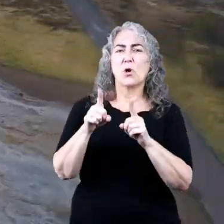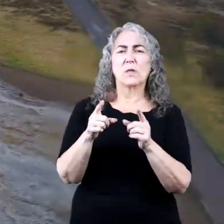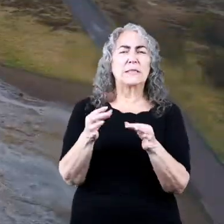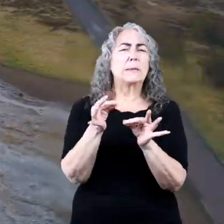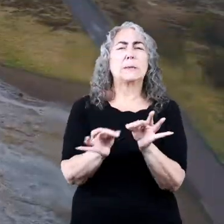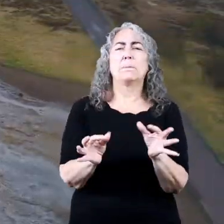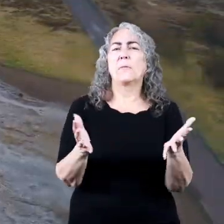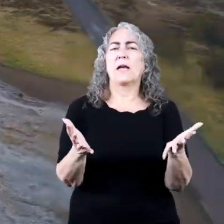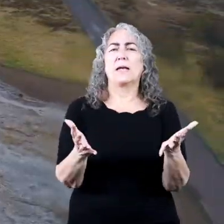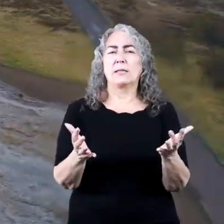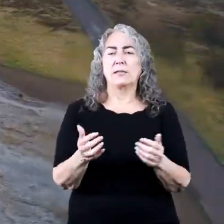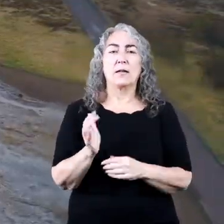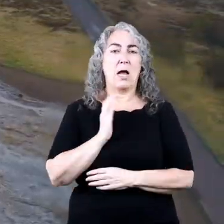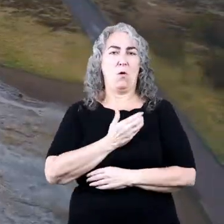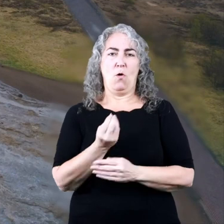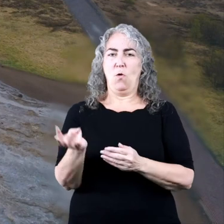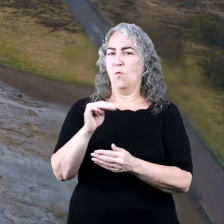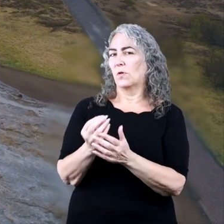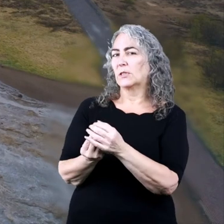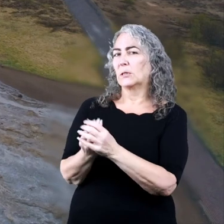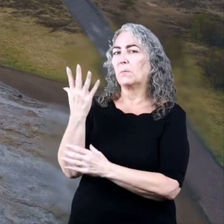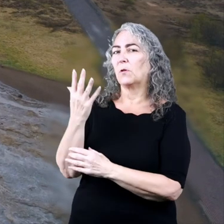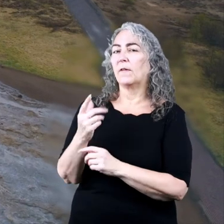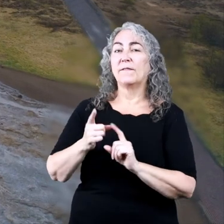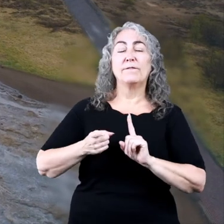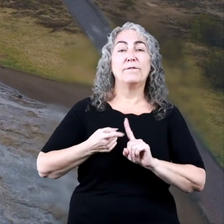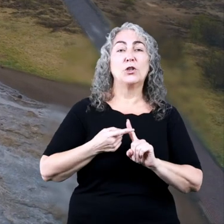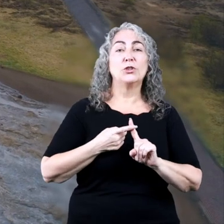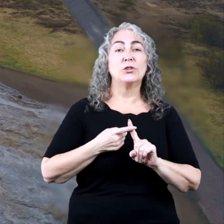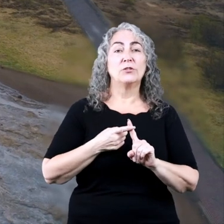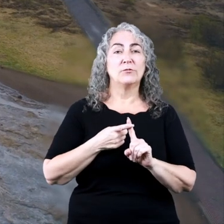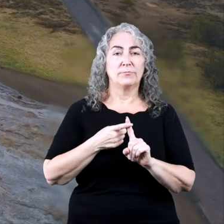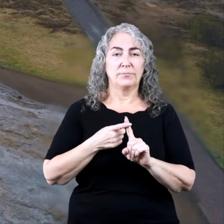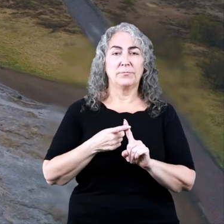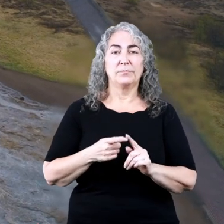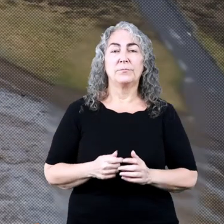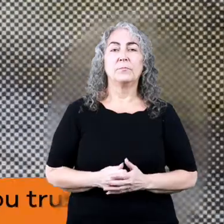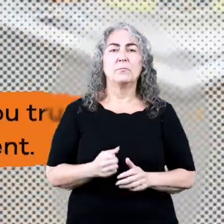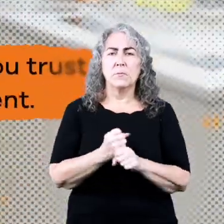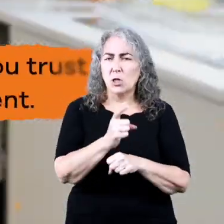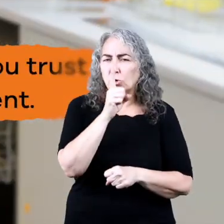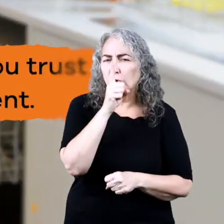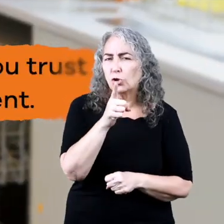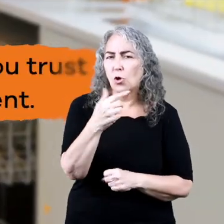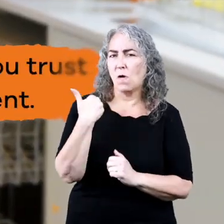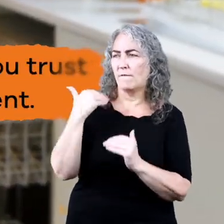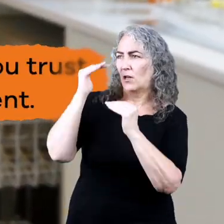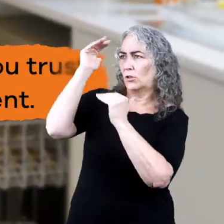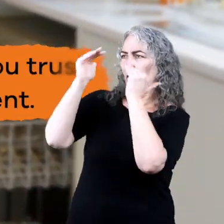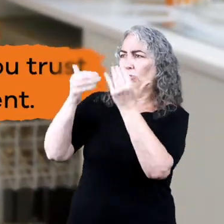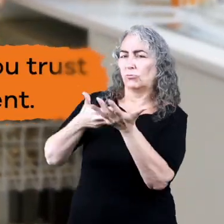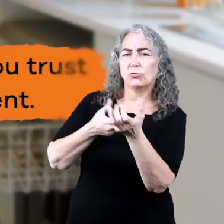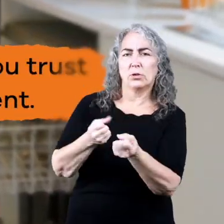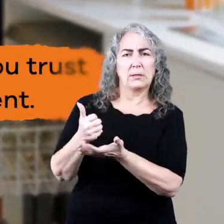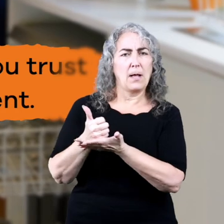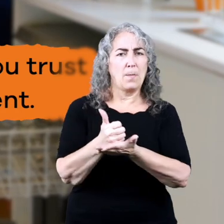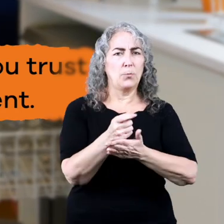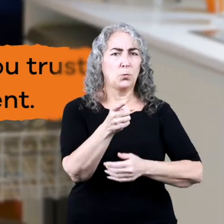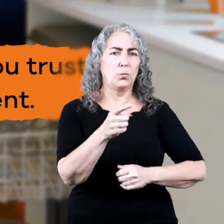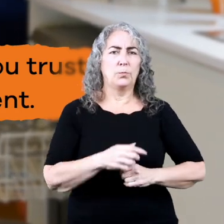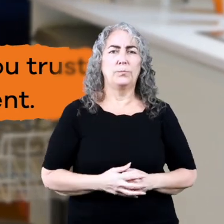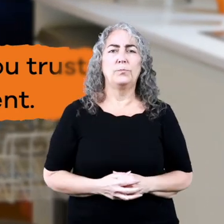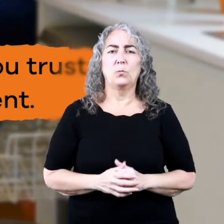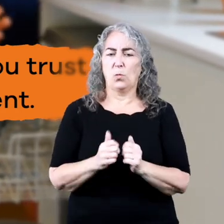are going to simulate our own geyser. First things first, though. Make sure you have an adult you